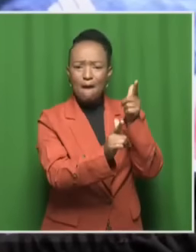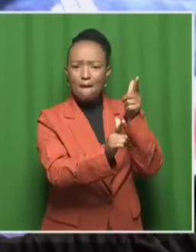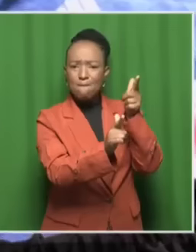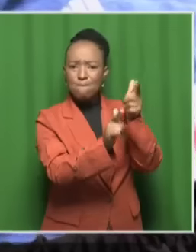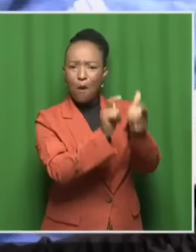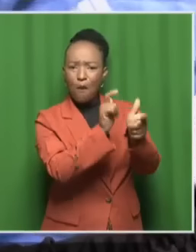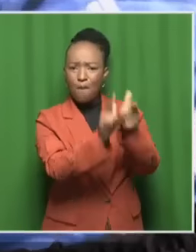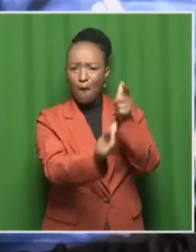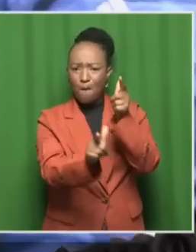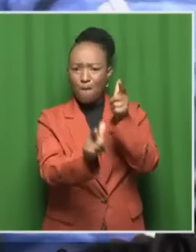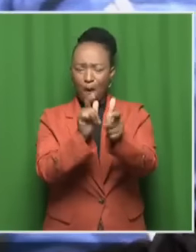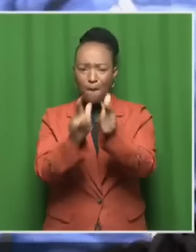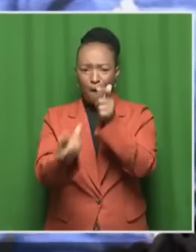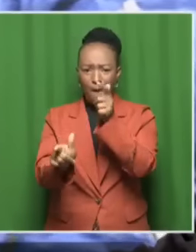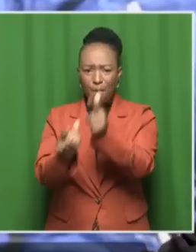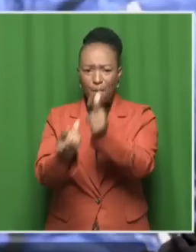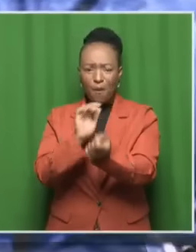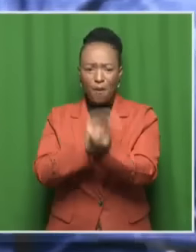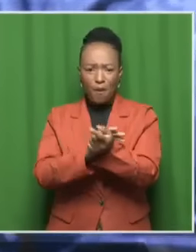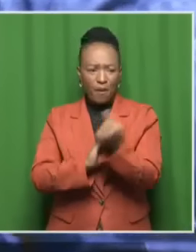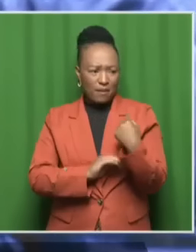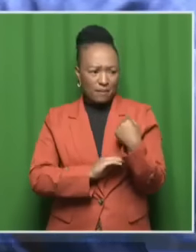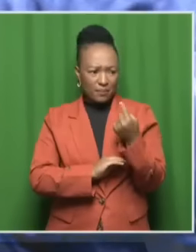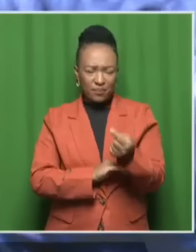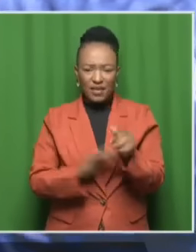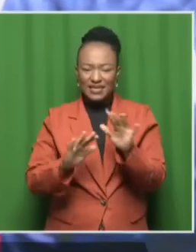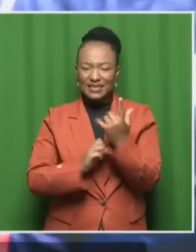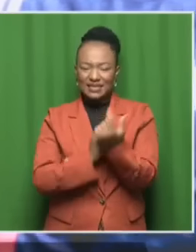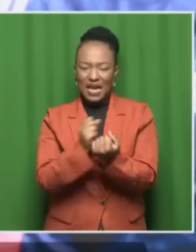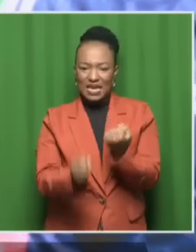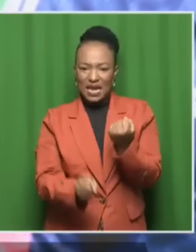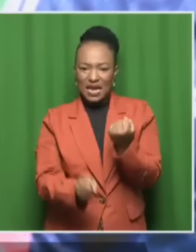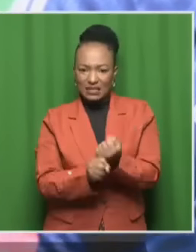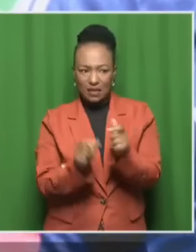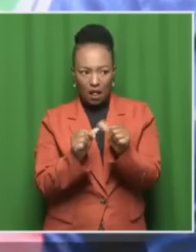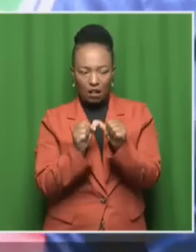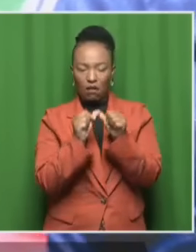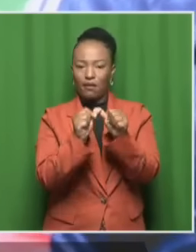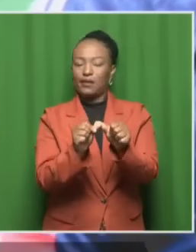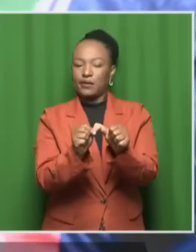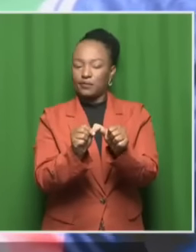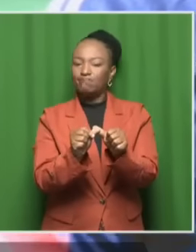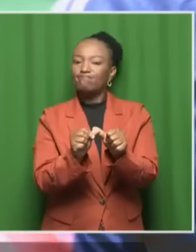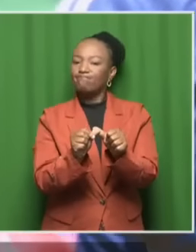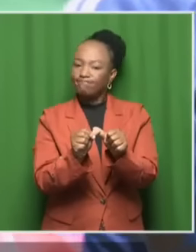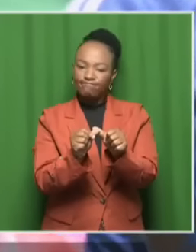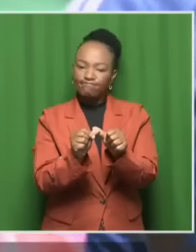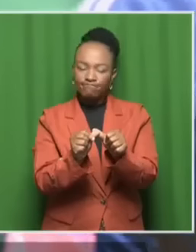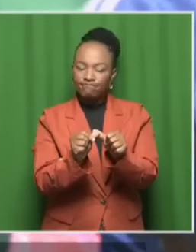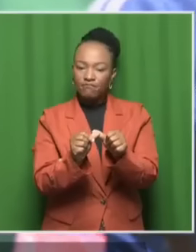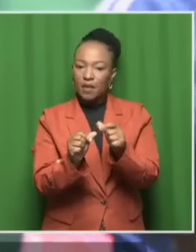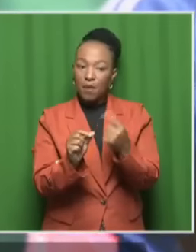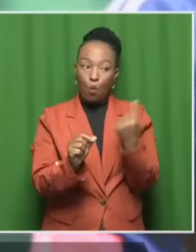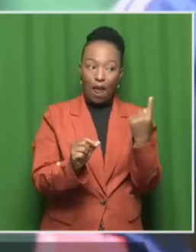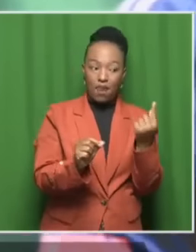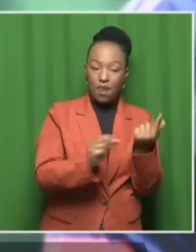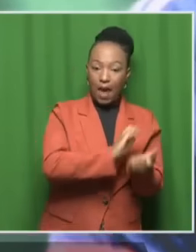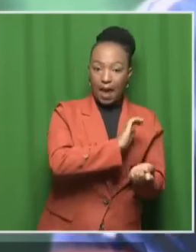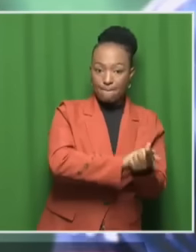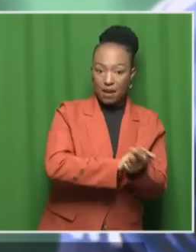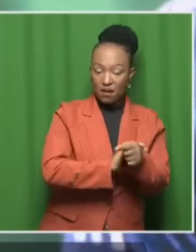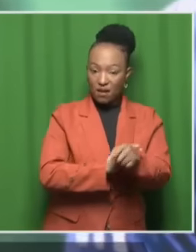is still going on after 10 years must not be isolated to what is happening around the country.